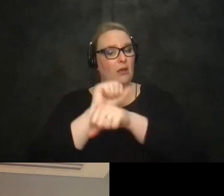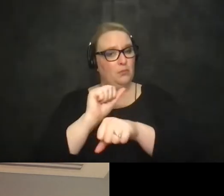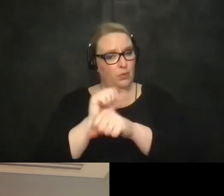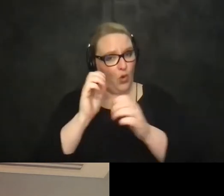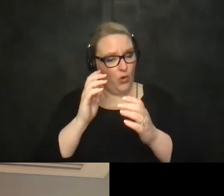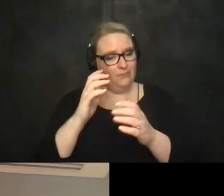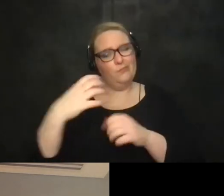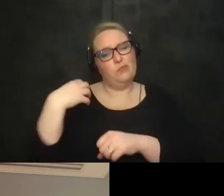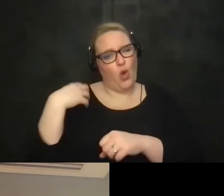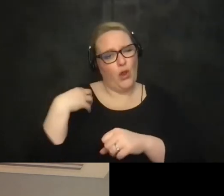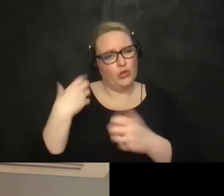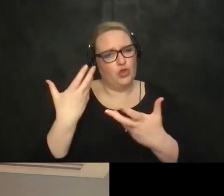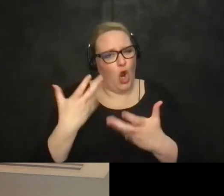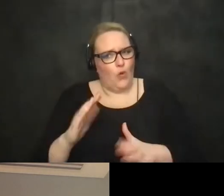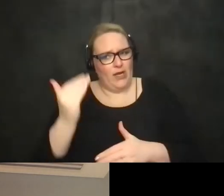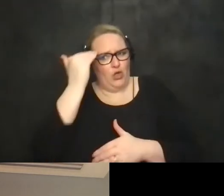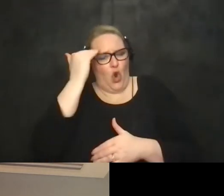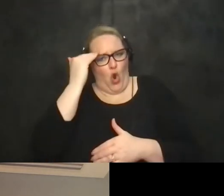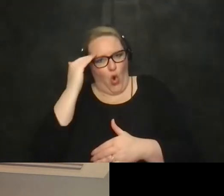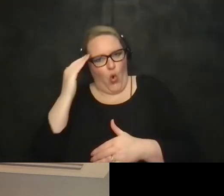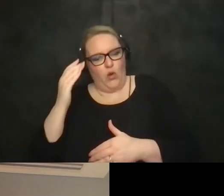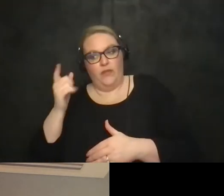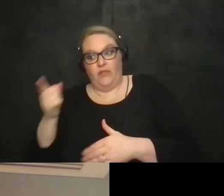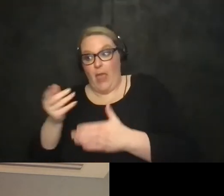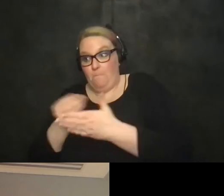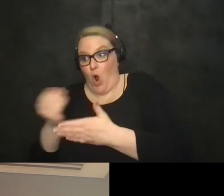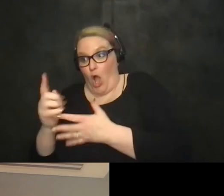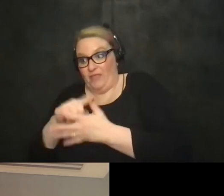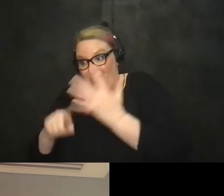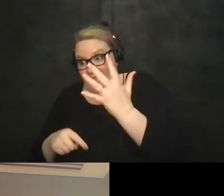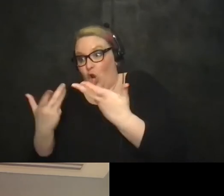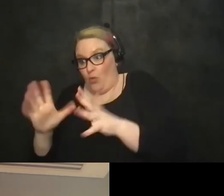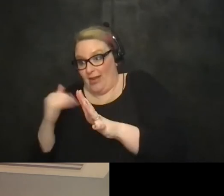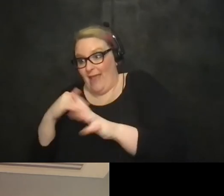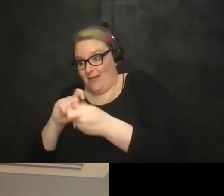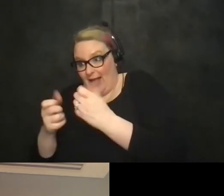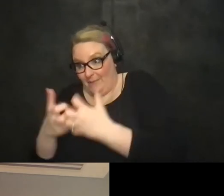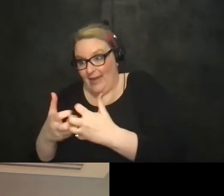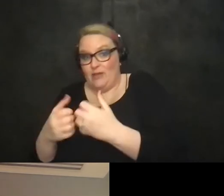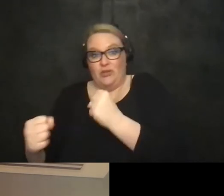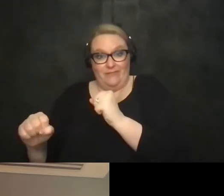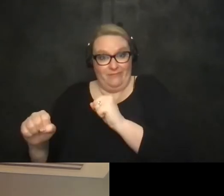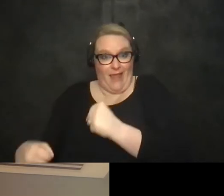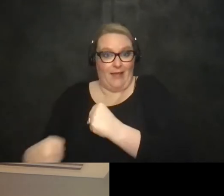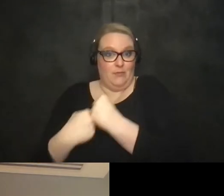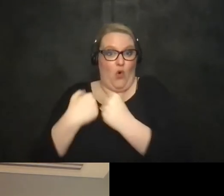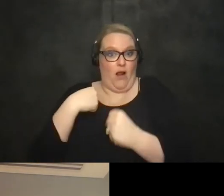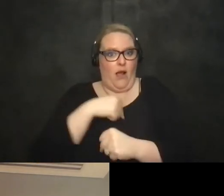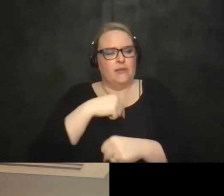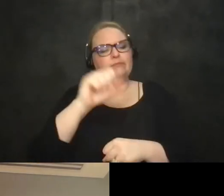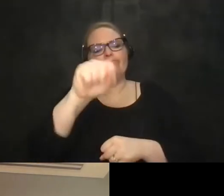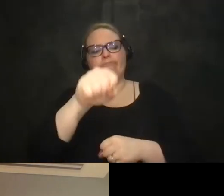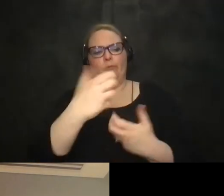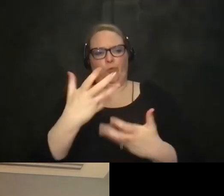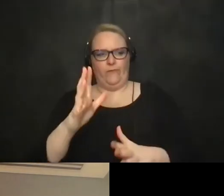what they've already bought and have given to every employee and which could be helpful to us no we've definitely had the